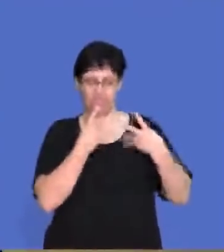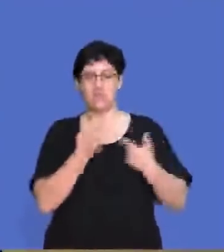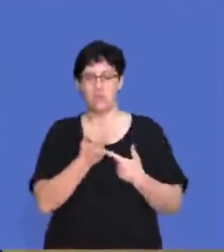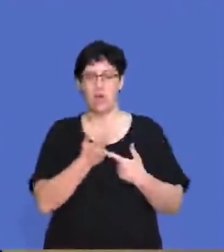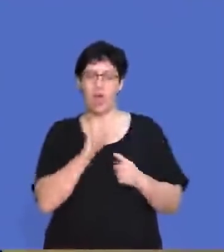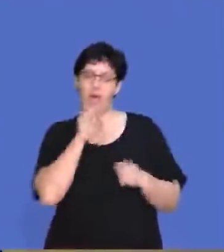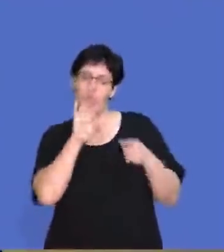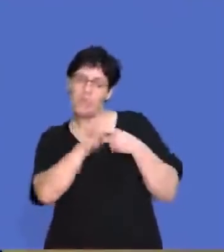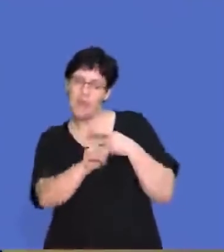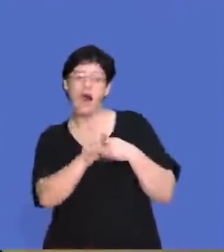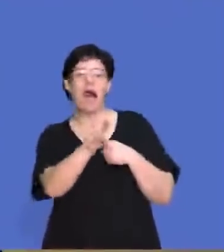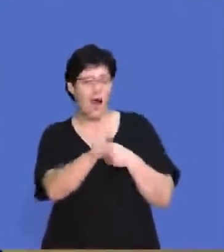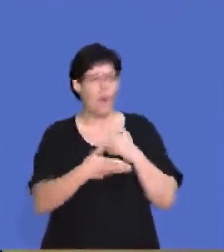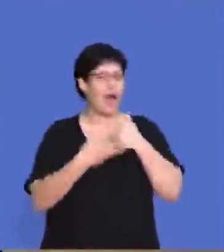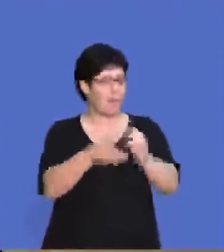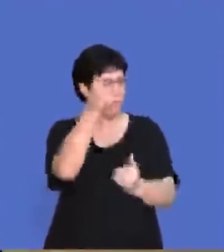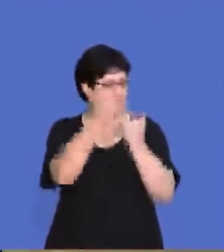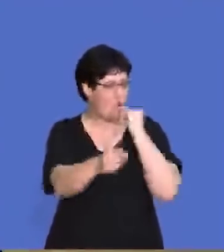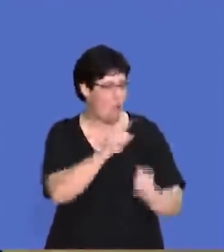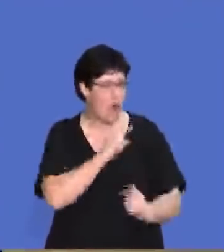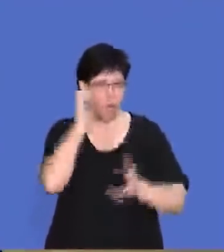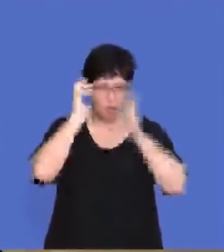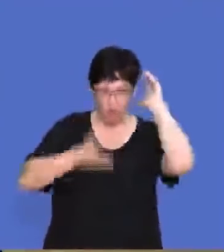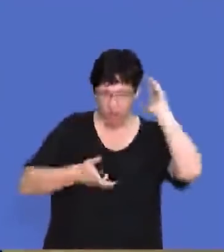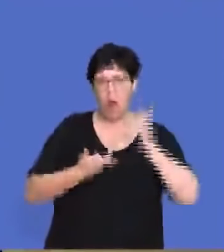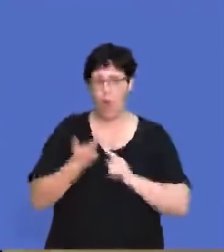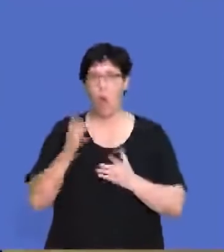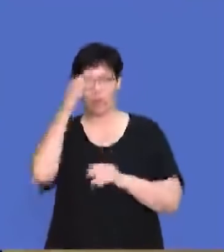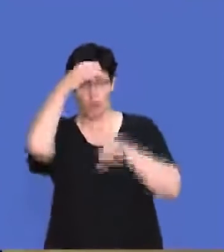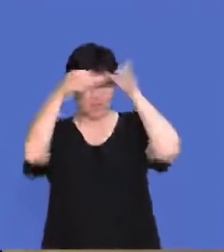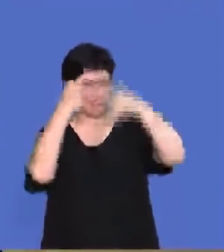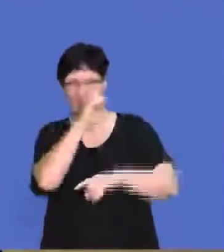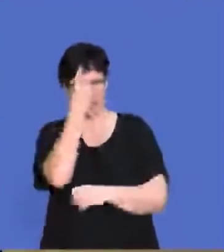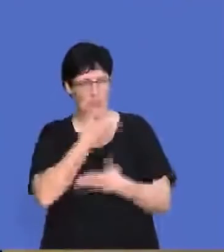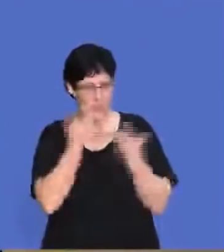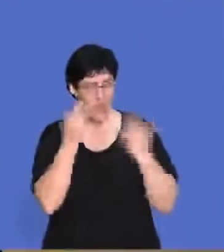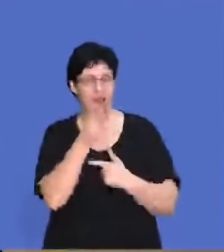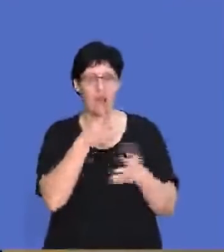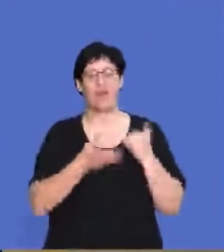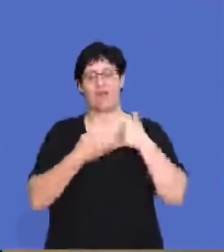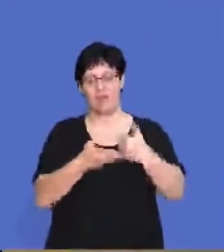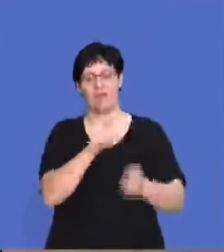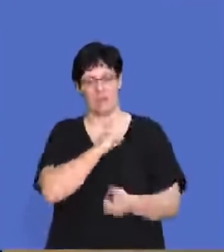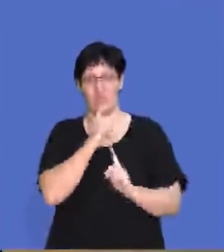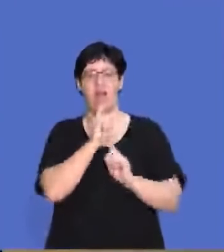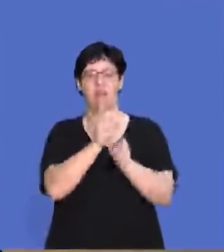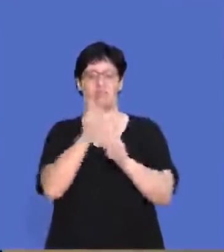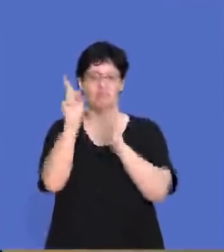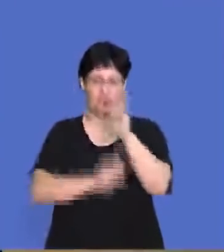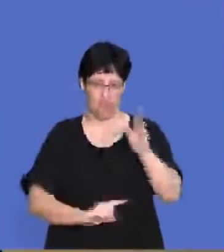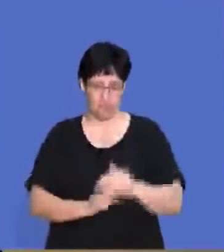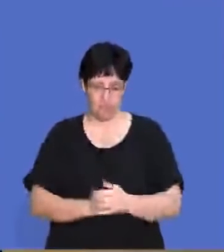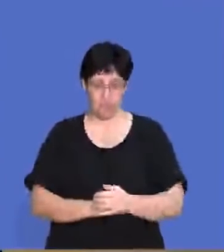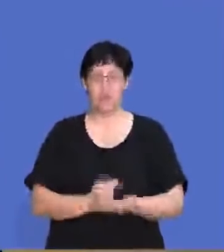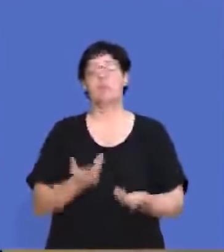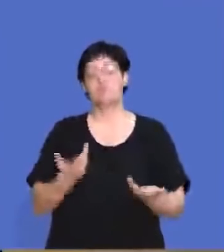And just to try and help you guys where you're getting confused with some certain concepts, and that's why you guys were answering them wrong